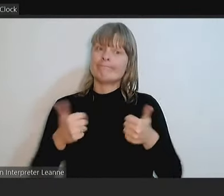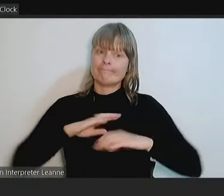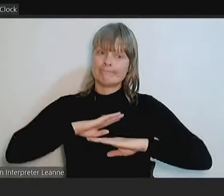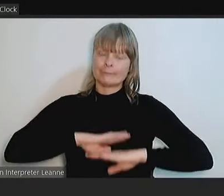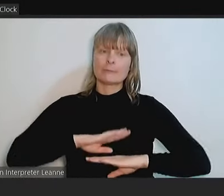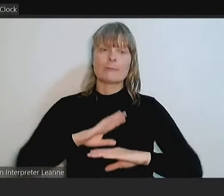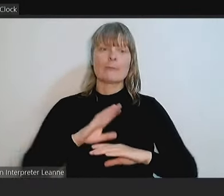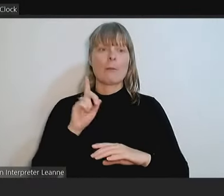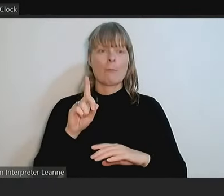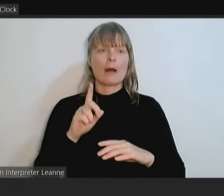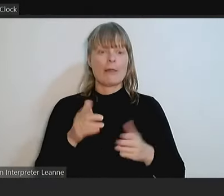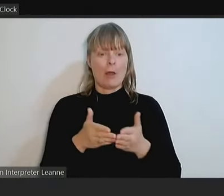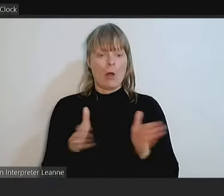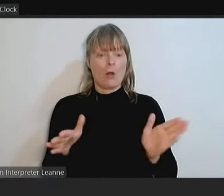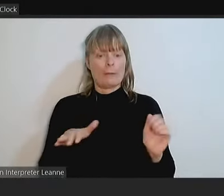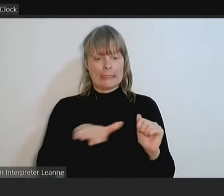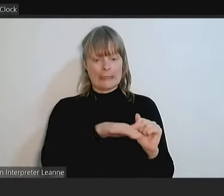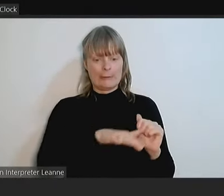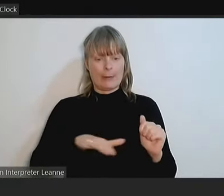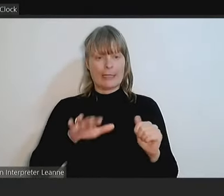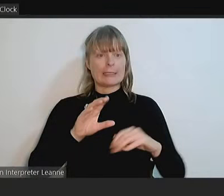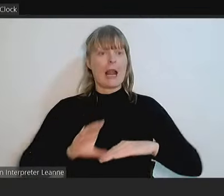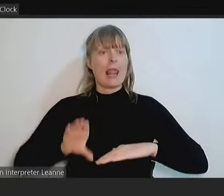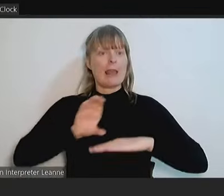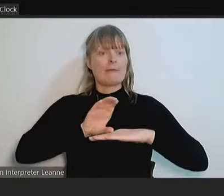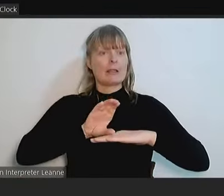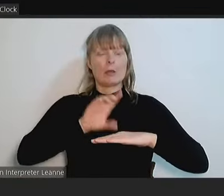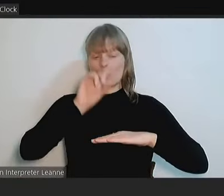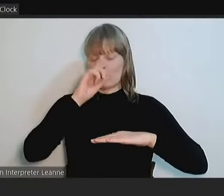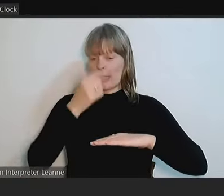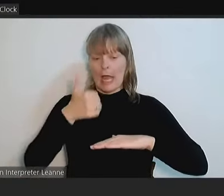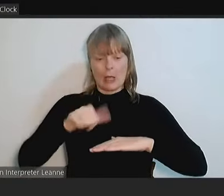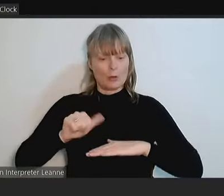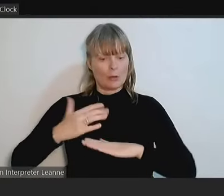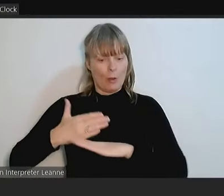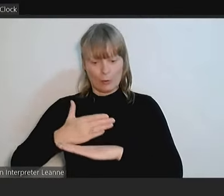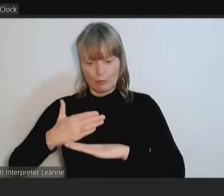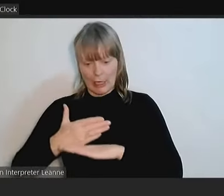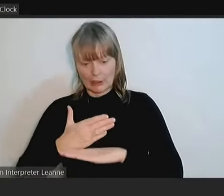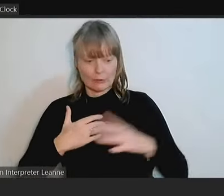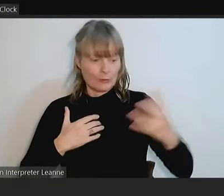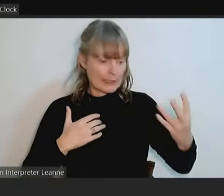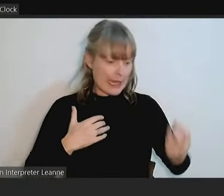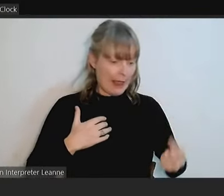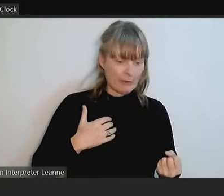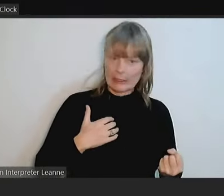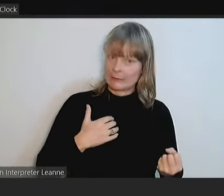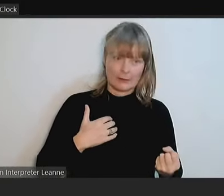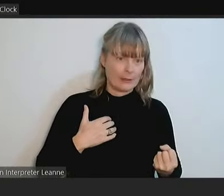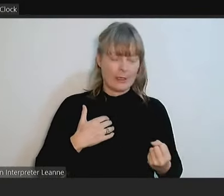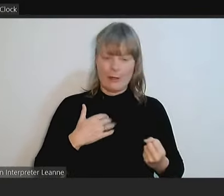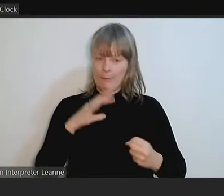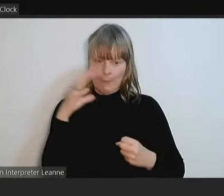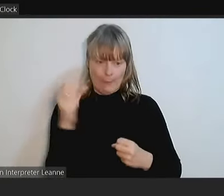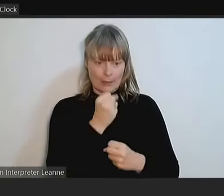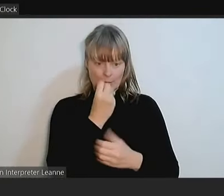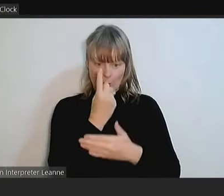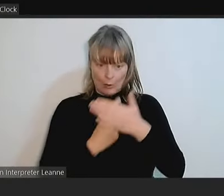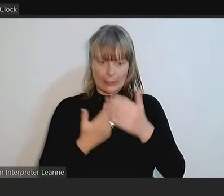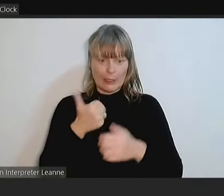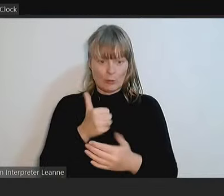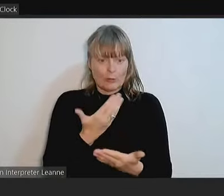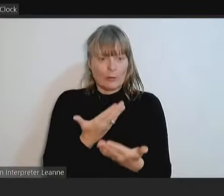levy can't be used for other things like operational salary rises, et cetera, et cetera. It can only be used for operational. So